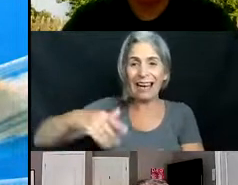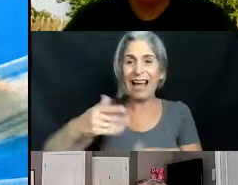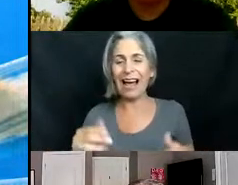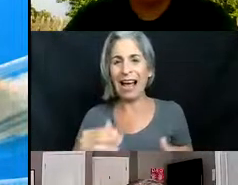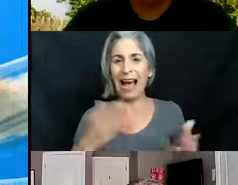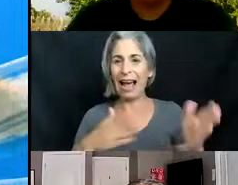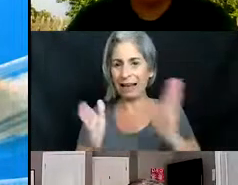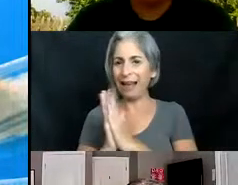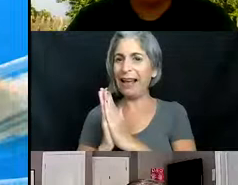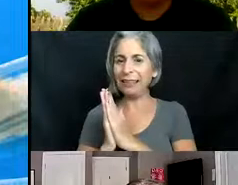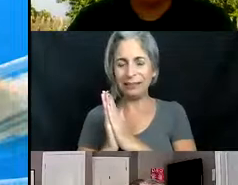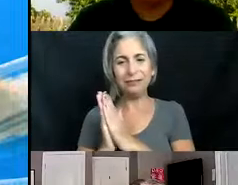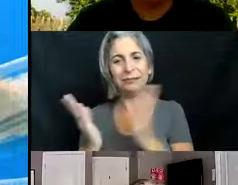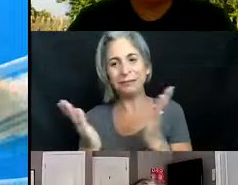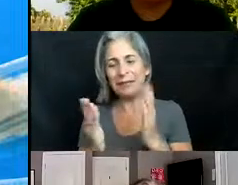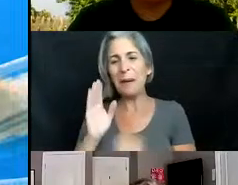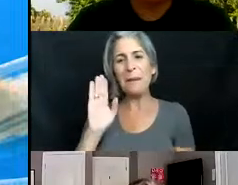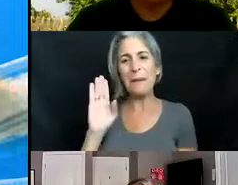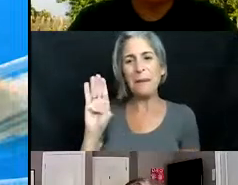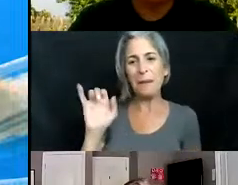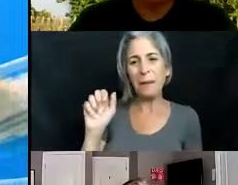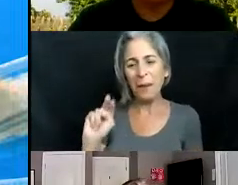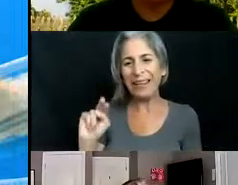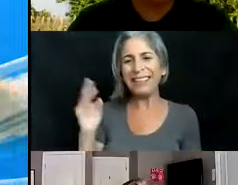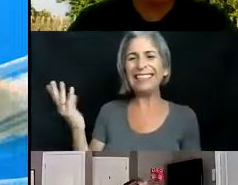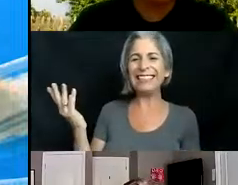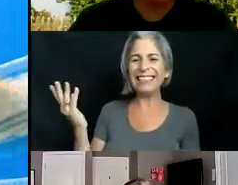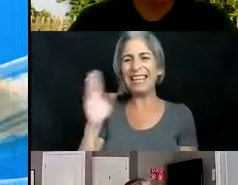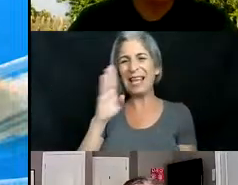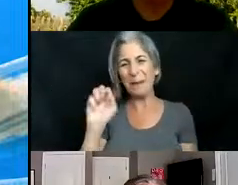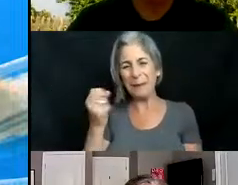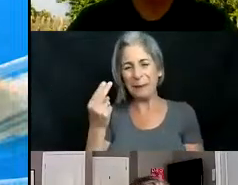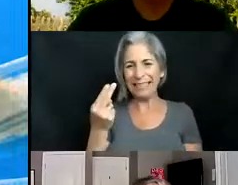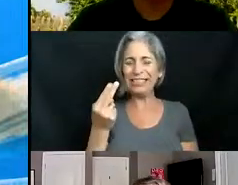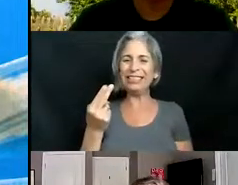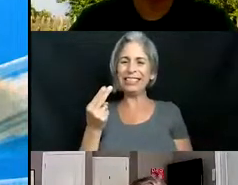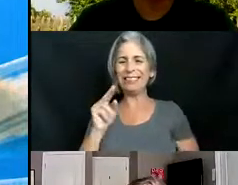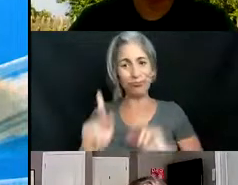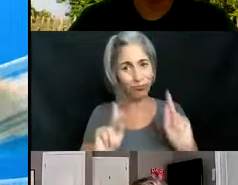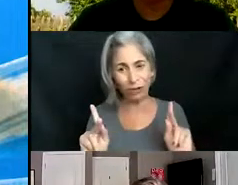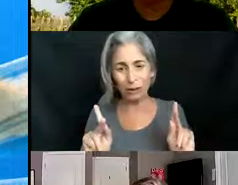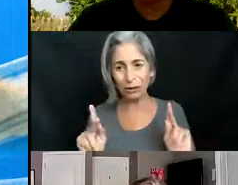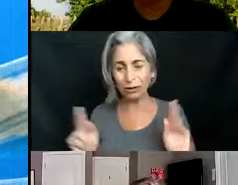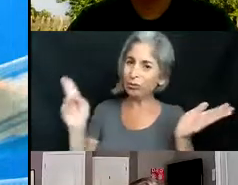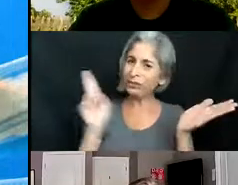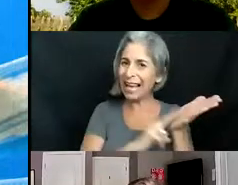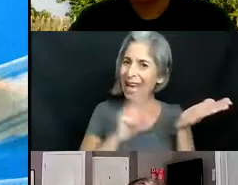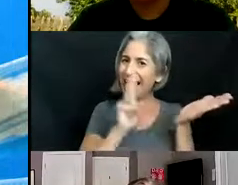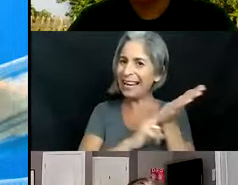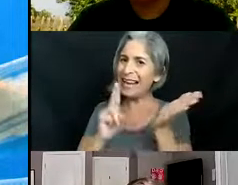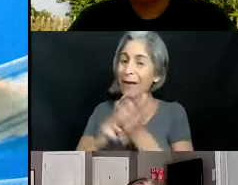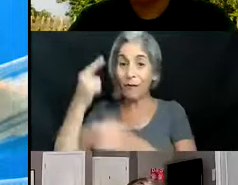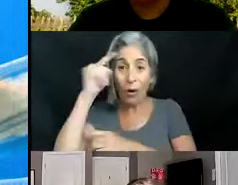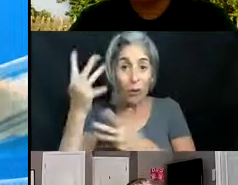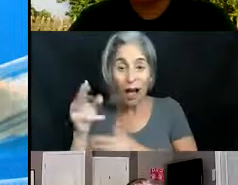you all boynton boynton nights if that's the word boynton beach folks to sign up for the mayor's